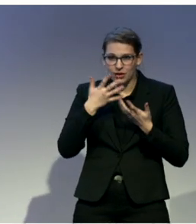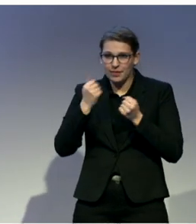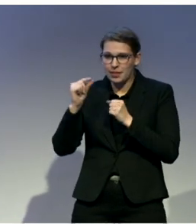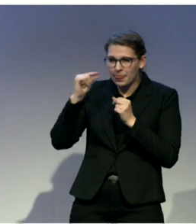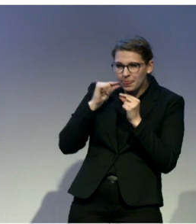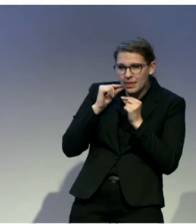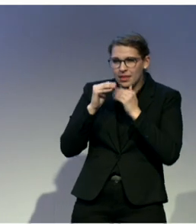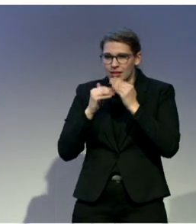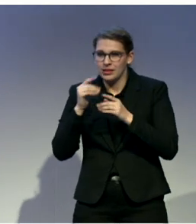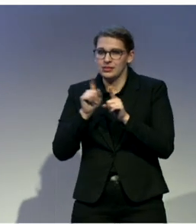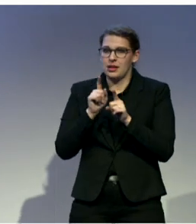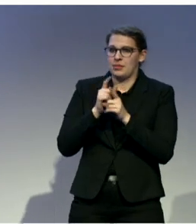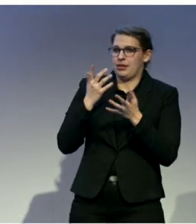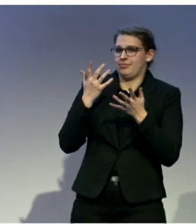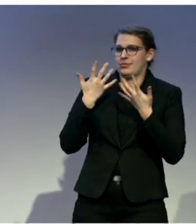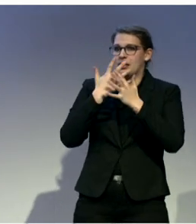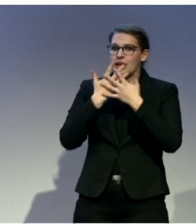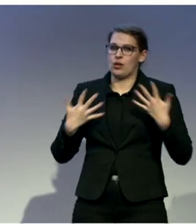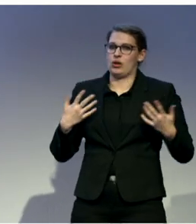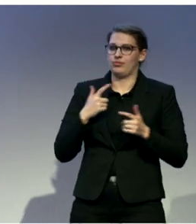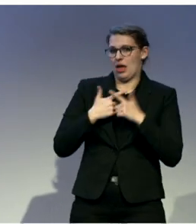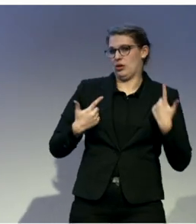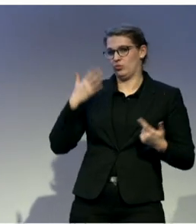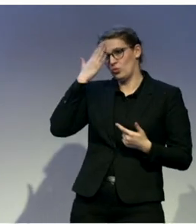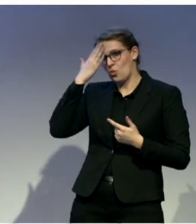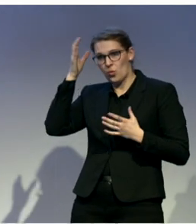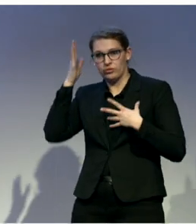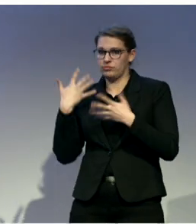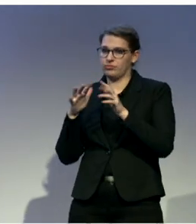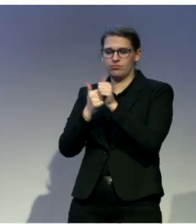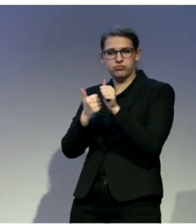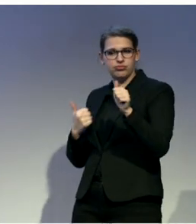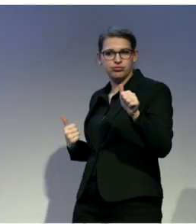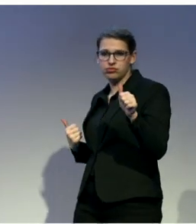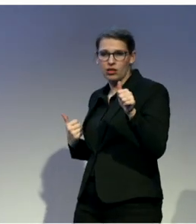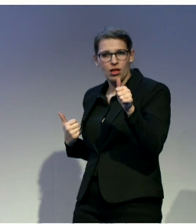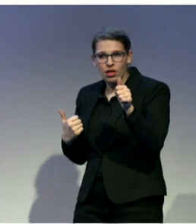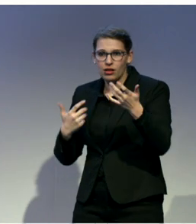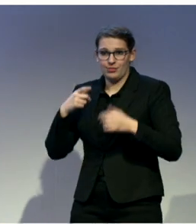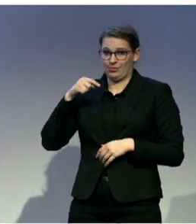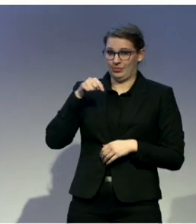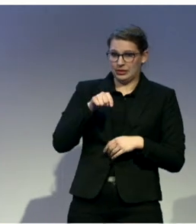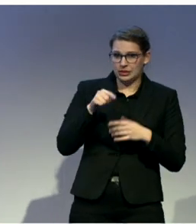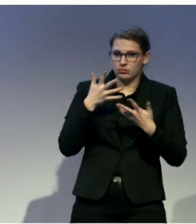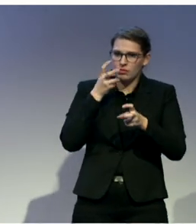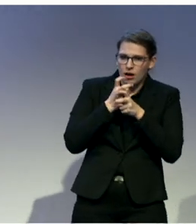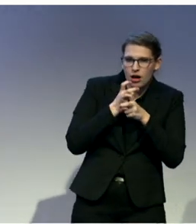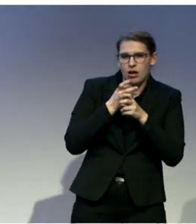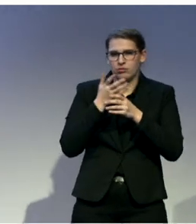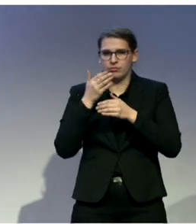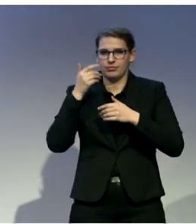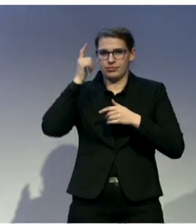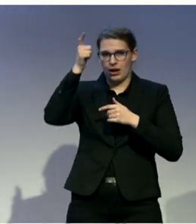sign language and therefore they experience little or no language exposure. This leads to